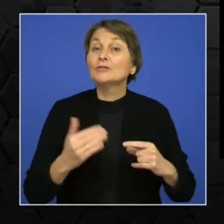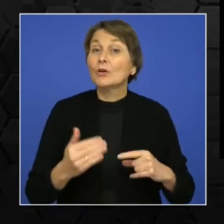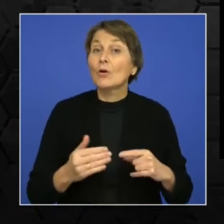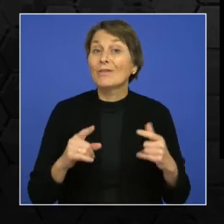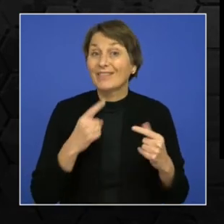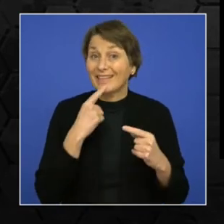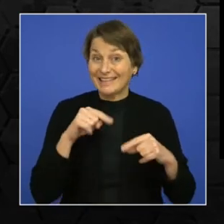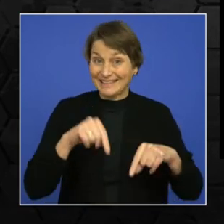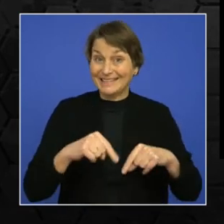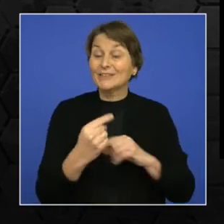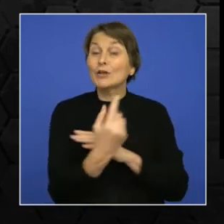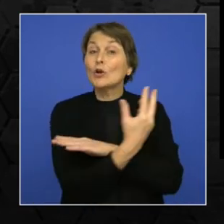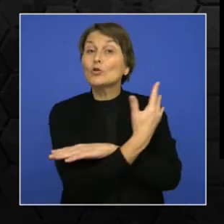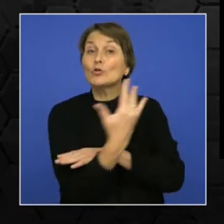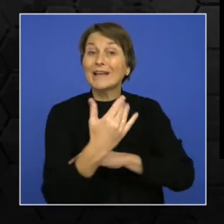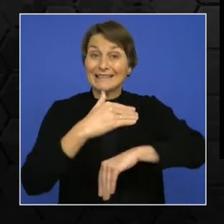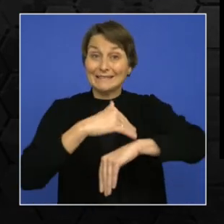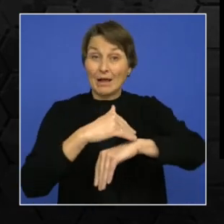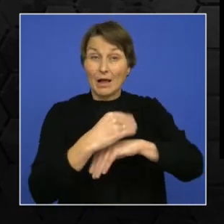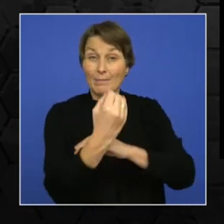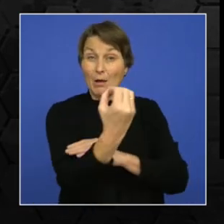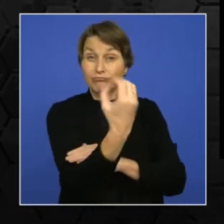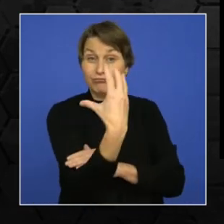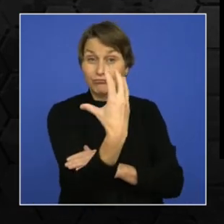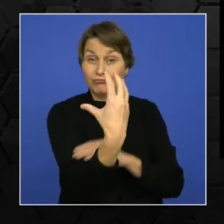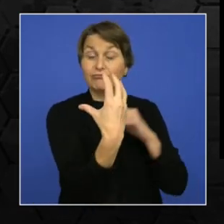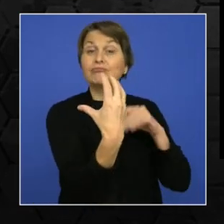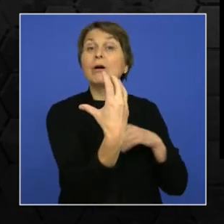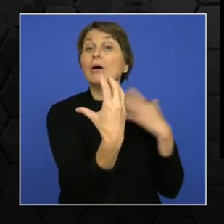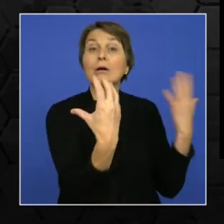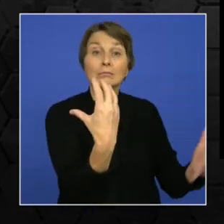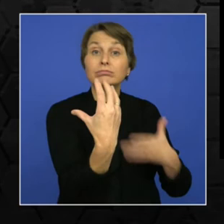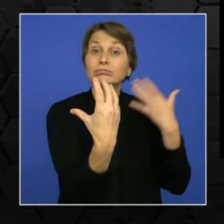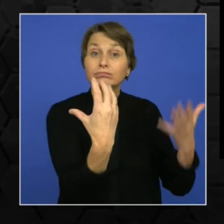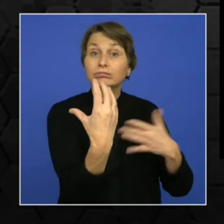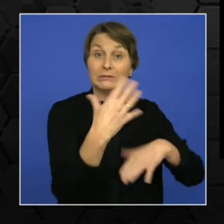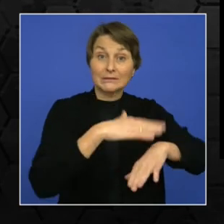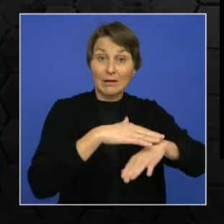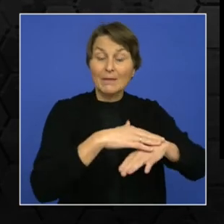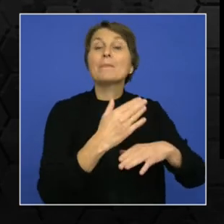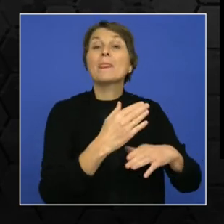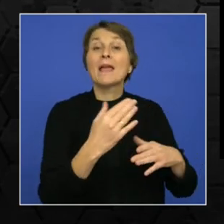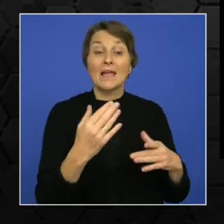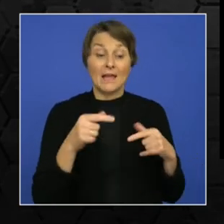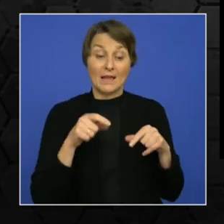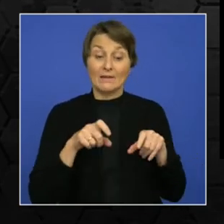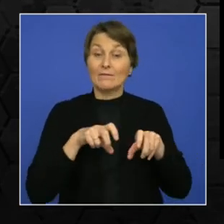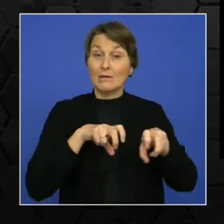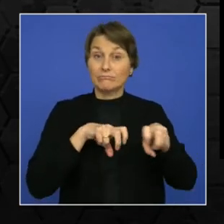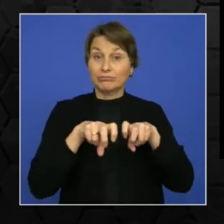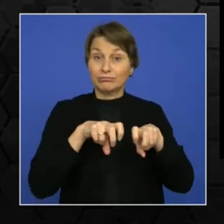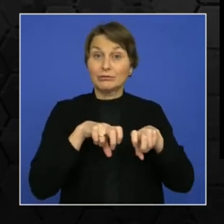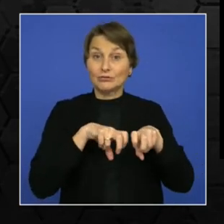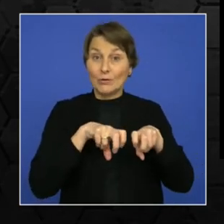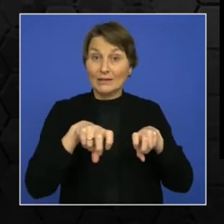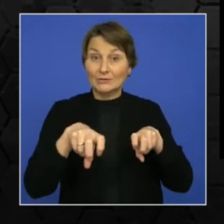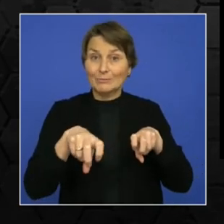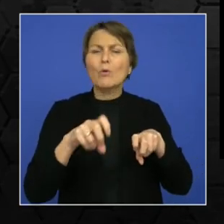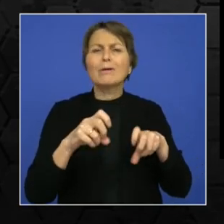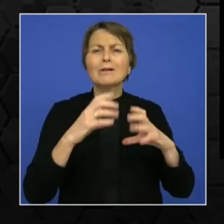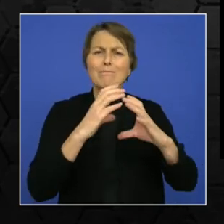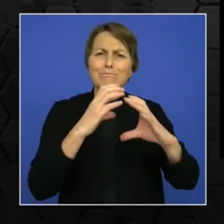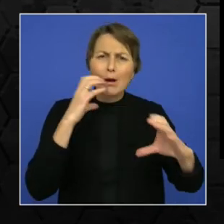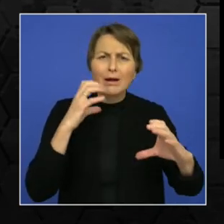enlarged only for those cases in which a public transportation vehicle has been detected. And as soon as the public